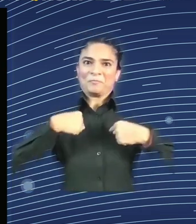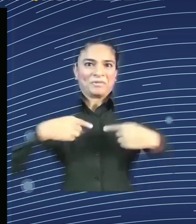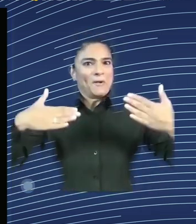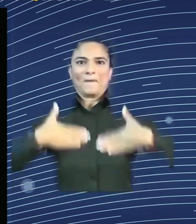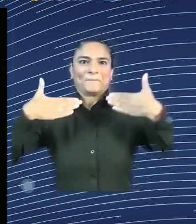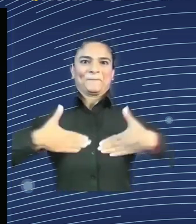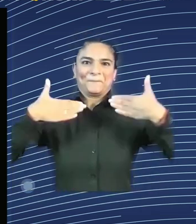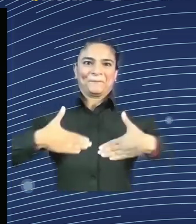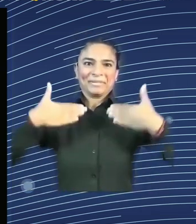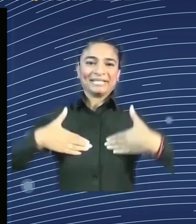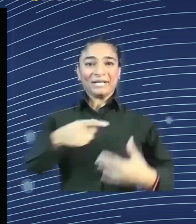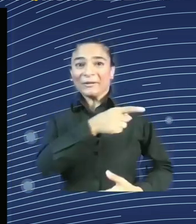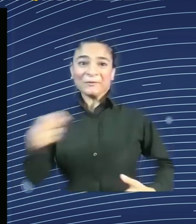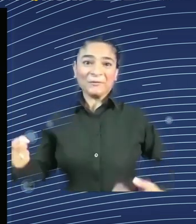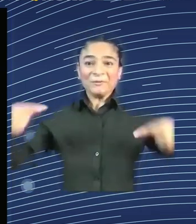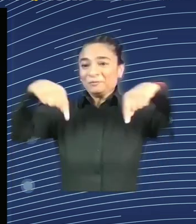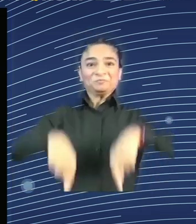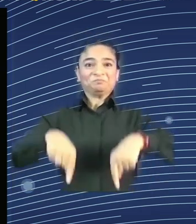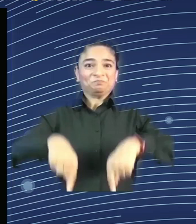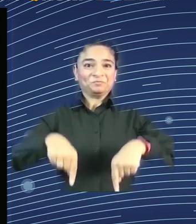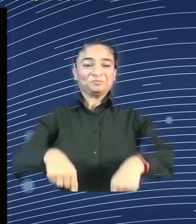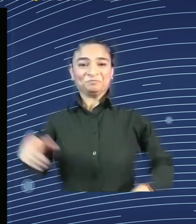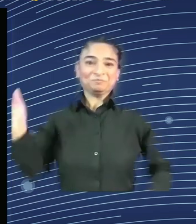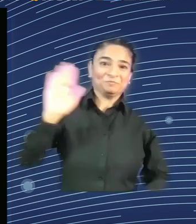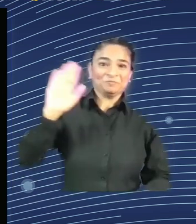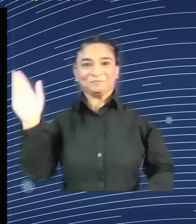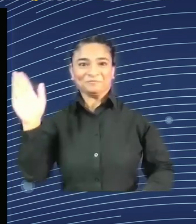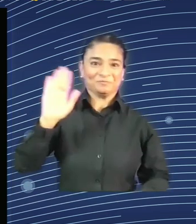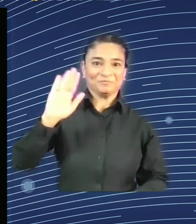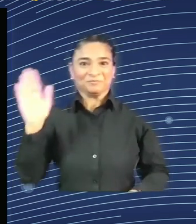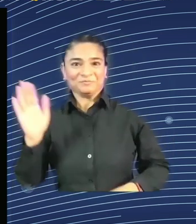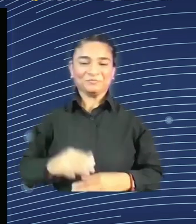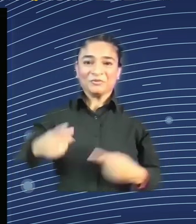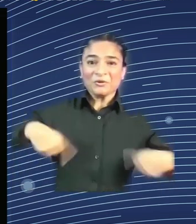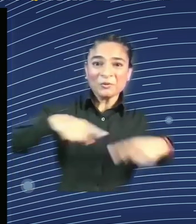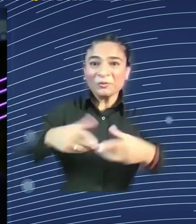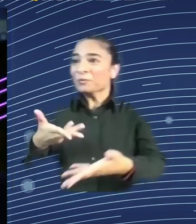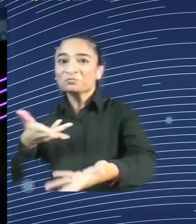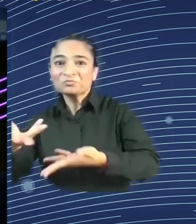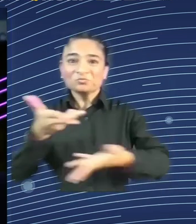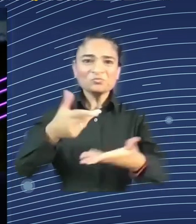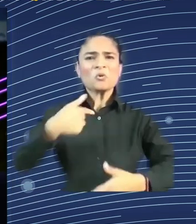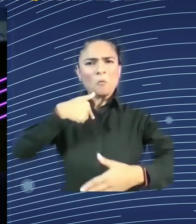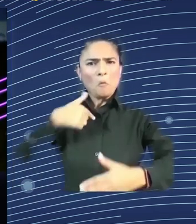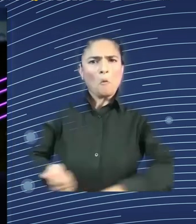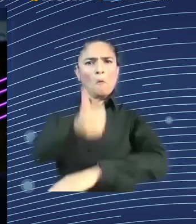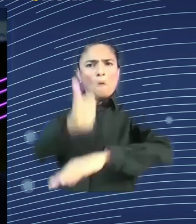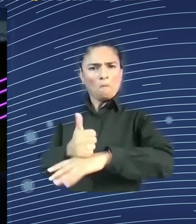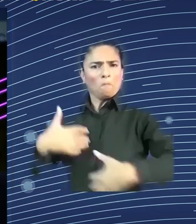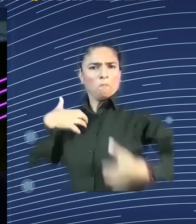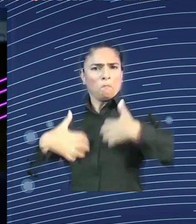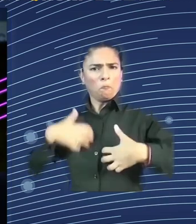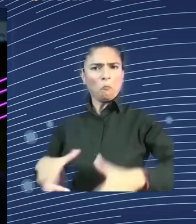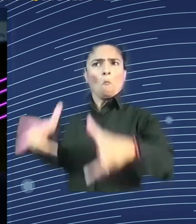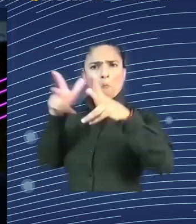in everything that has to do with AI, of course. I am also looking forward to learning new things. You know, lifelong learning applies